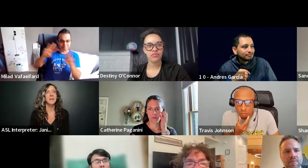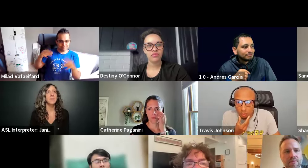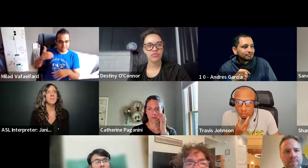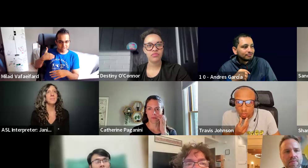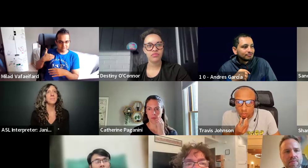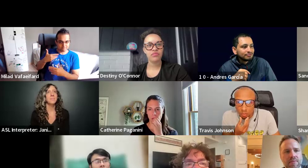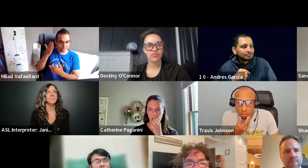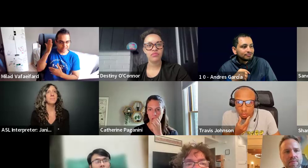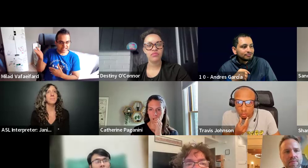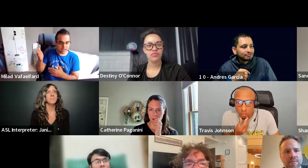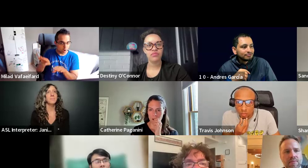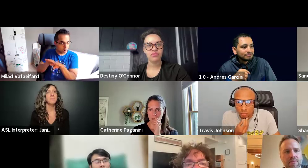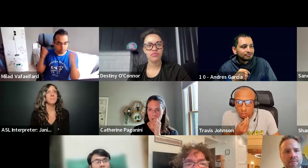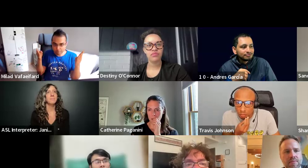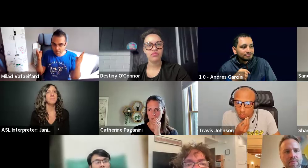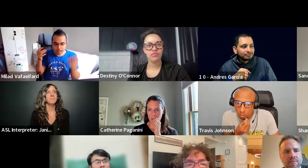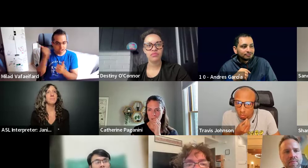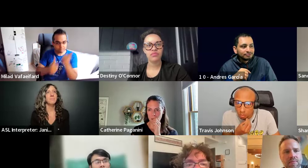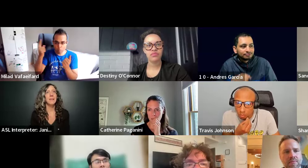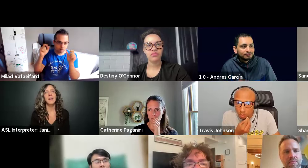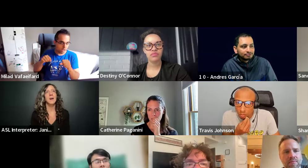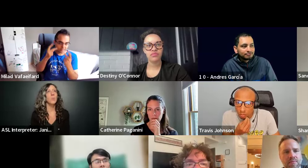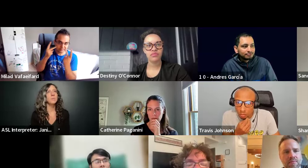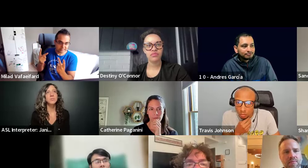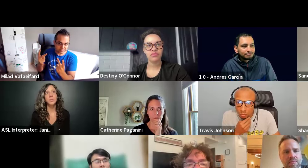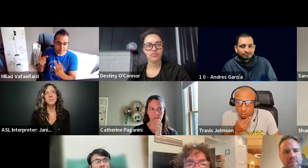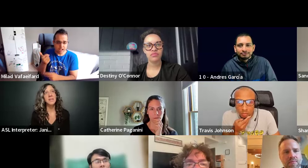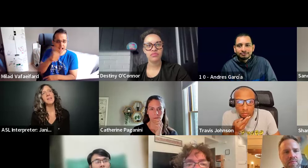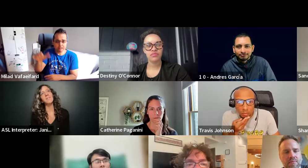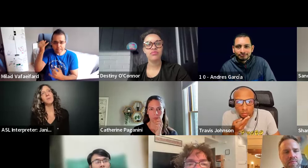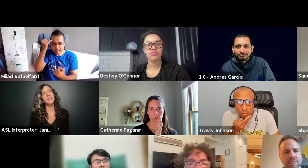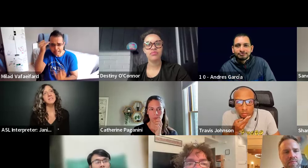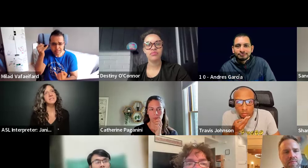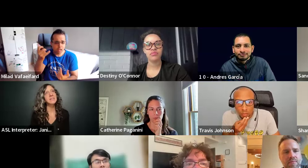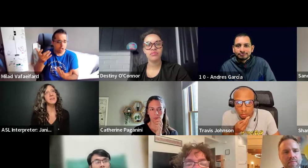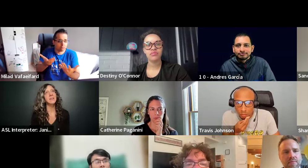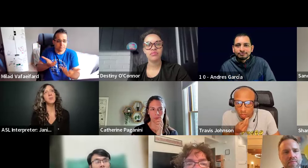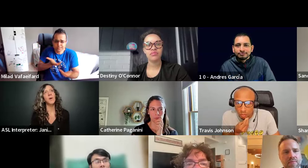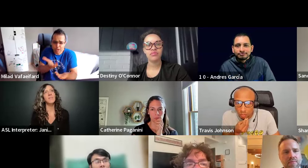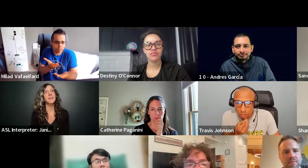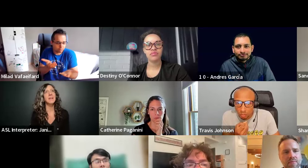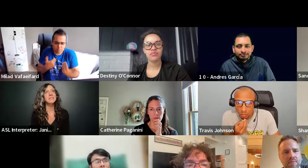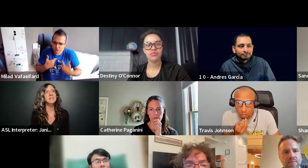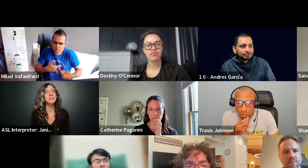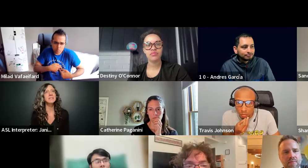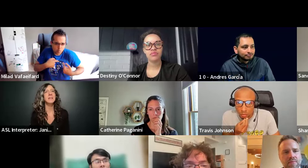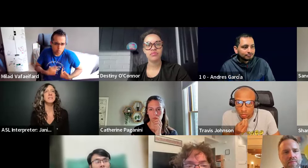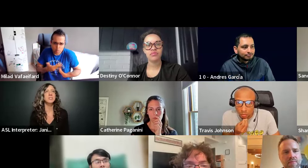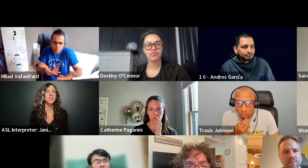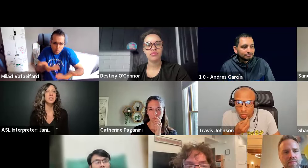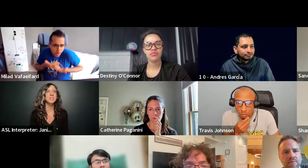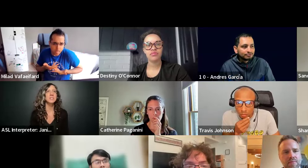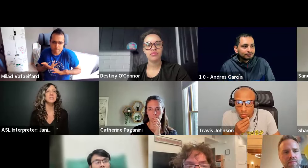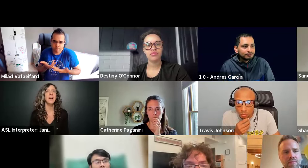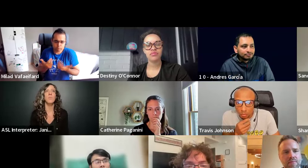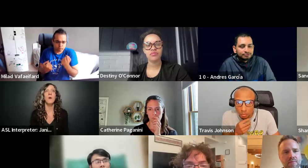a, uh, open source thing that everyone can see. And if you all have any ideas, any